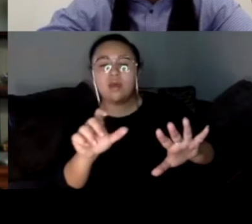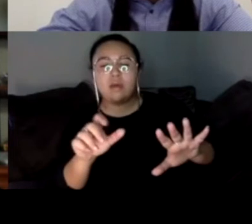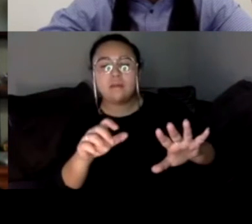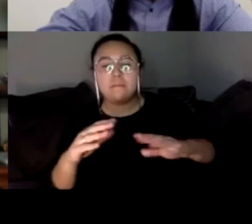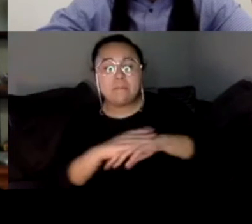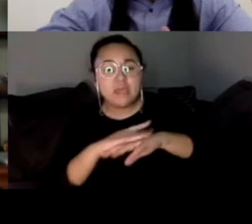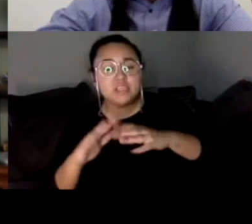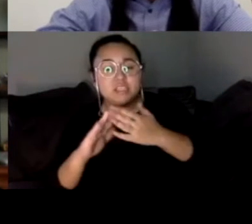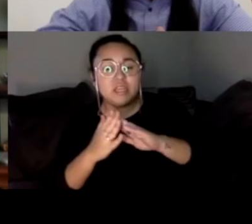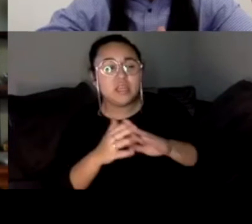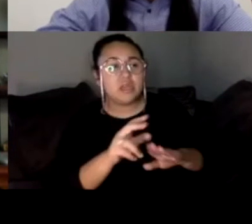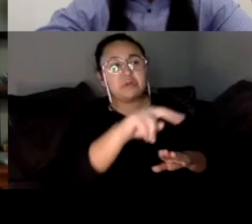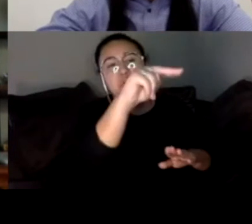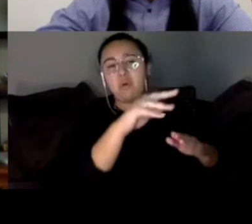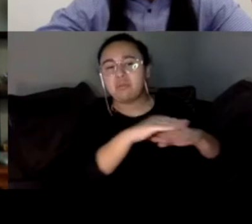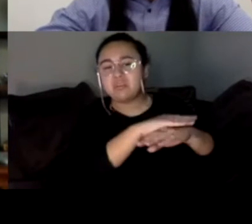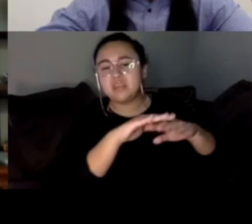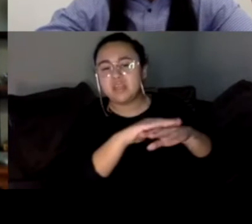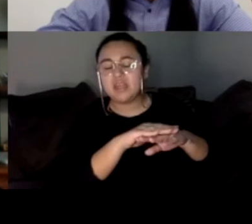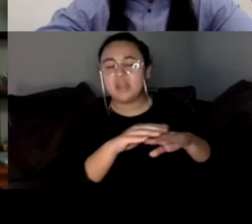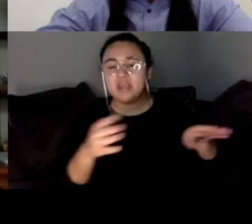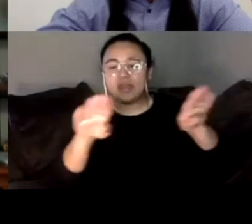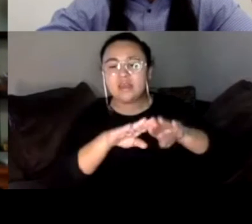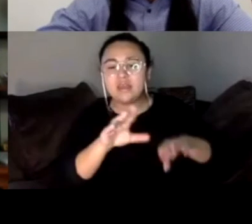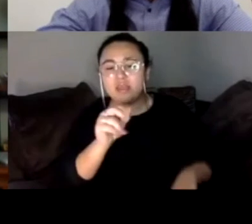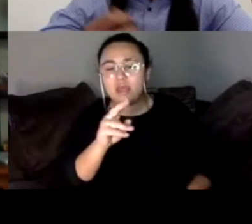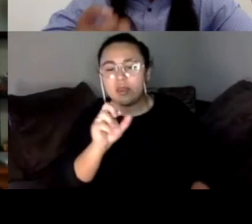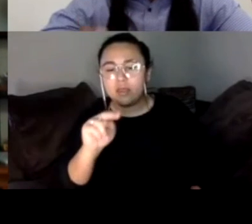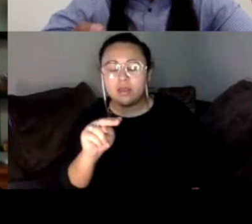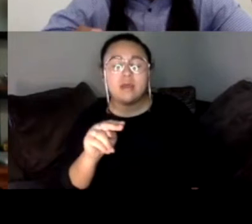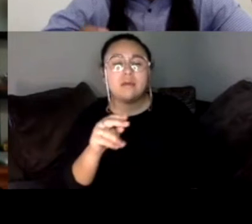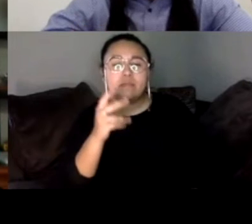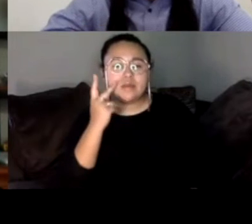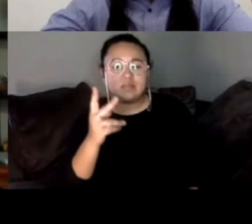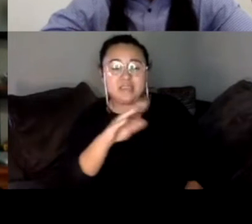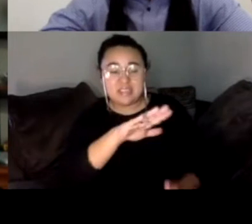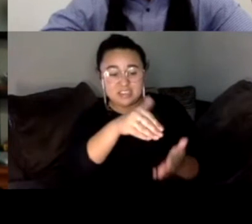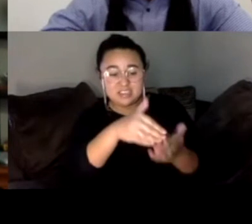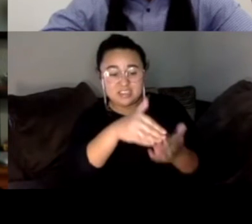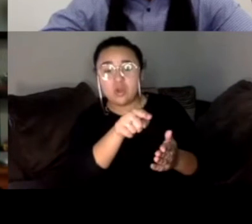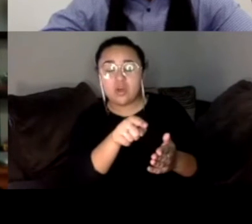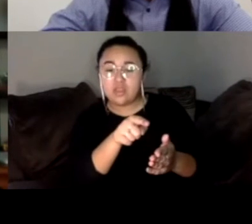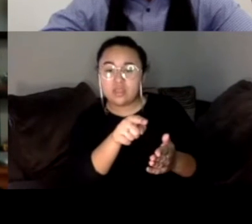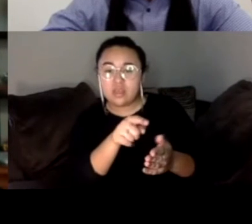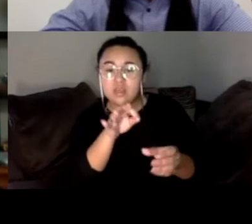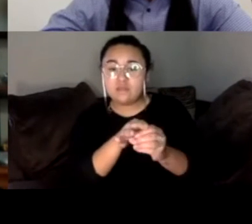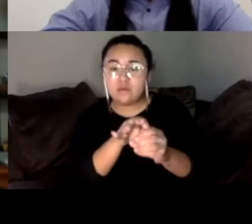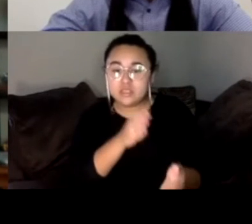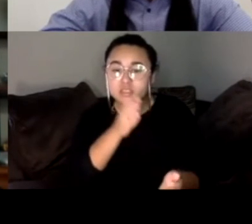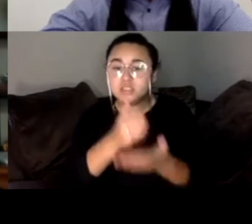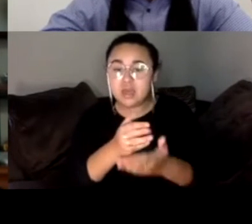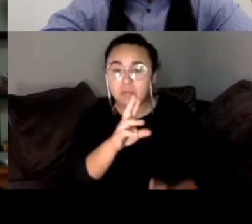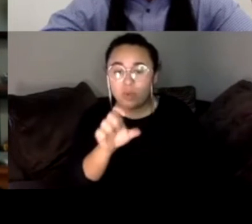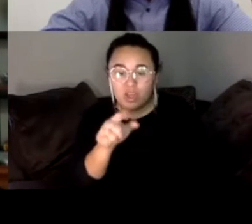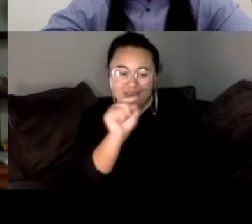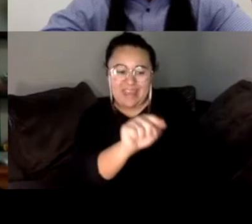canyons. But if we look at central Orange County, that's where a lot of the votes to like stop this recall, like really are. And so like, we